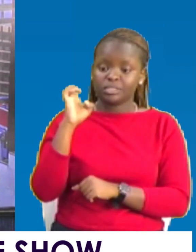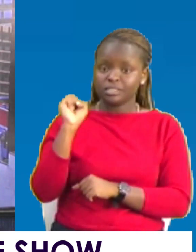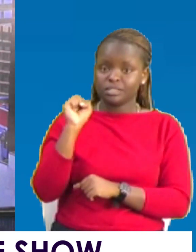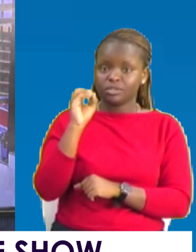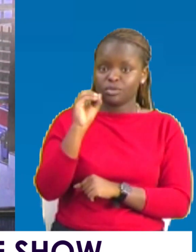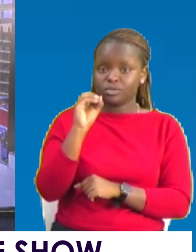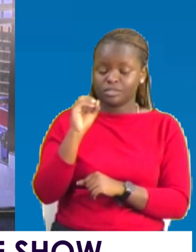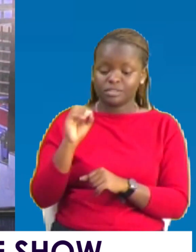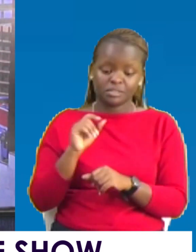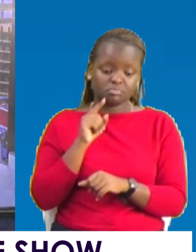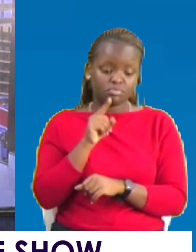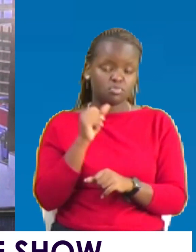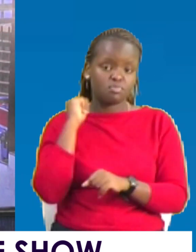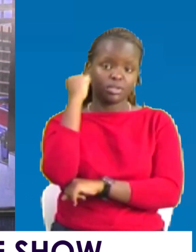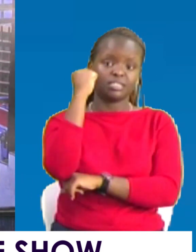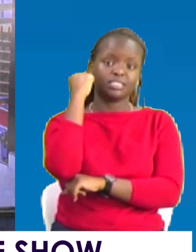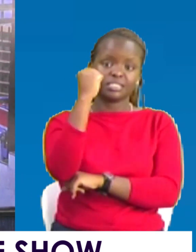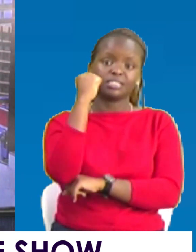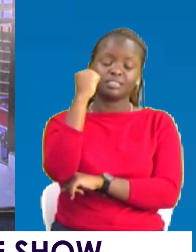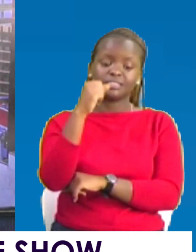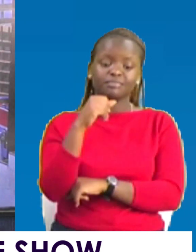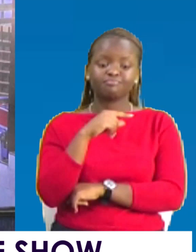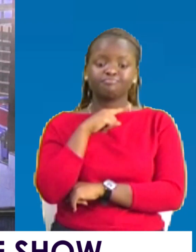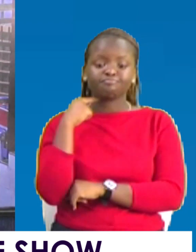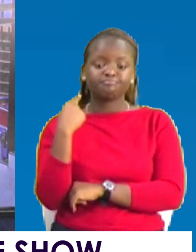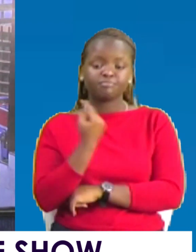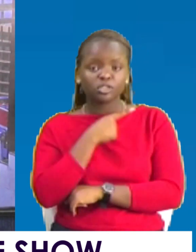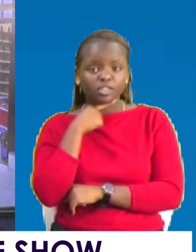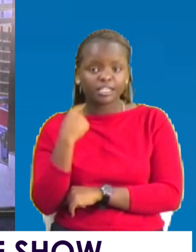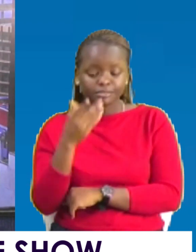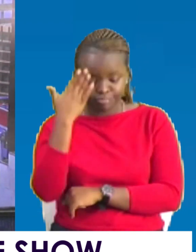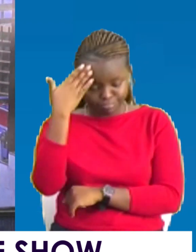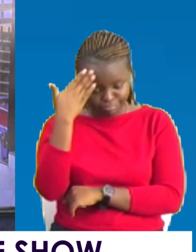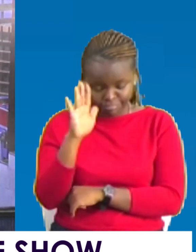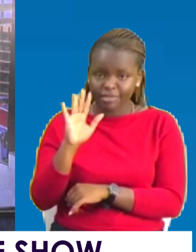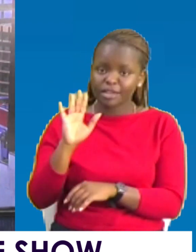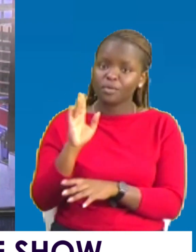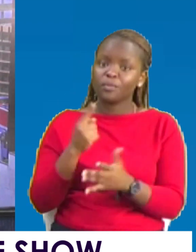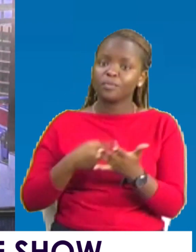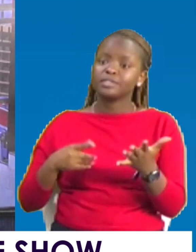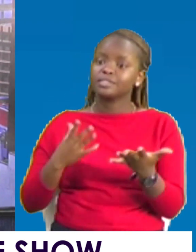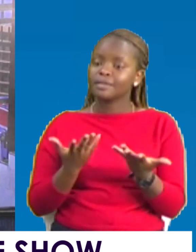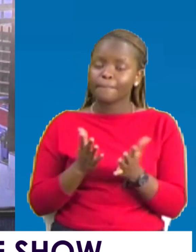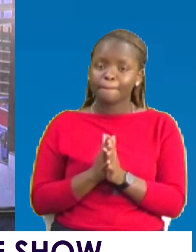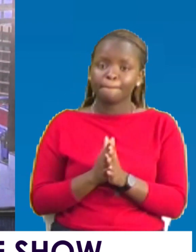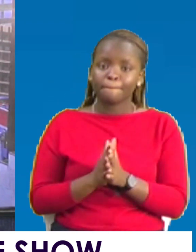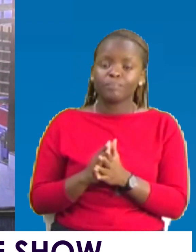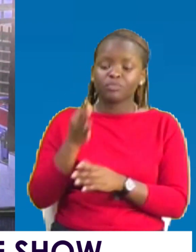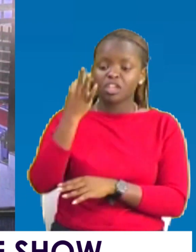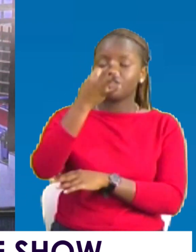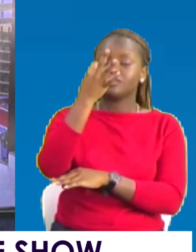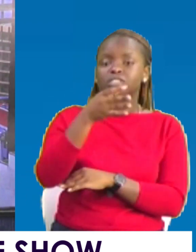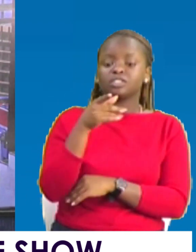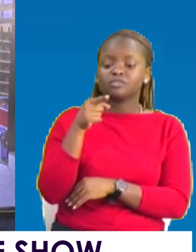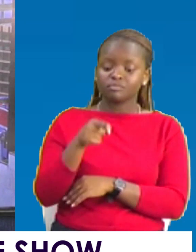MDs. You politicians. You are joking. You do not know what you are dealing with. You are dealing with the future of